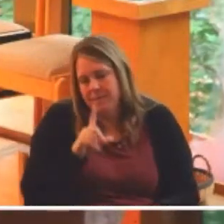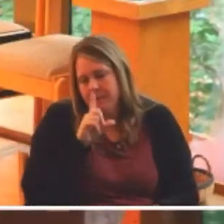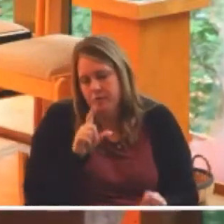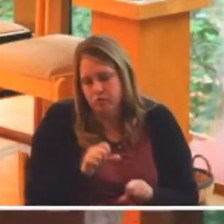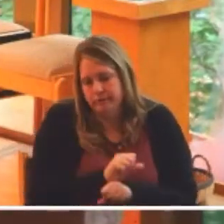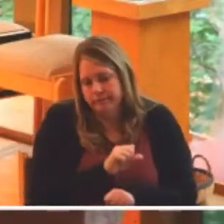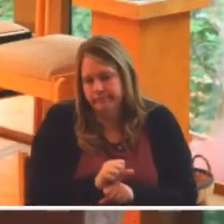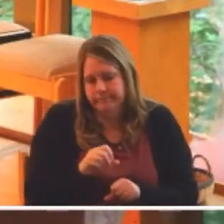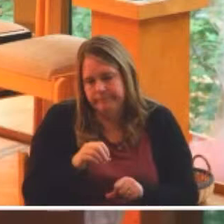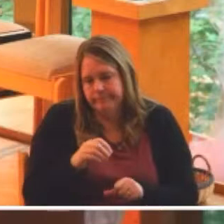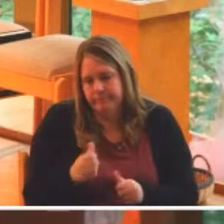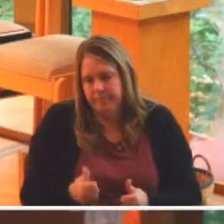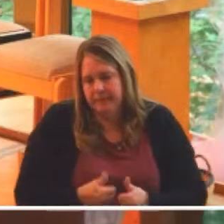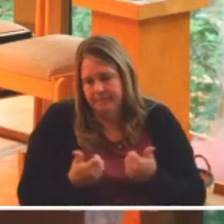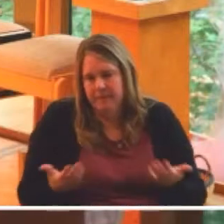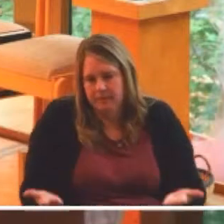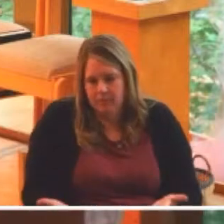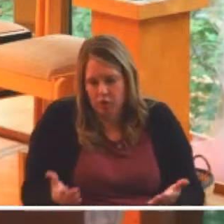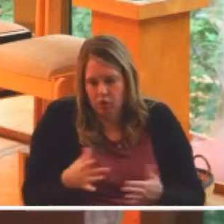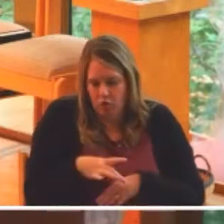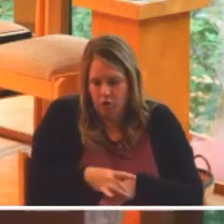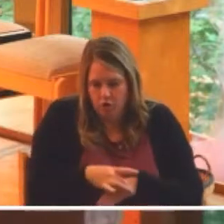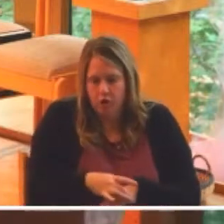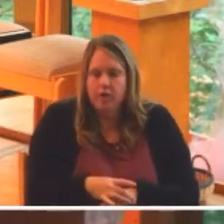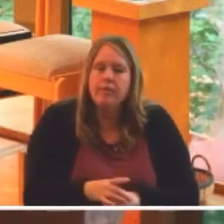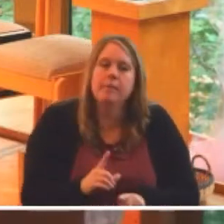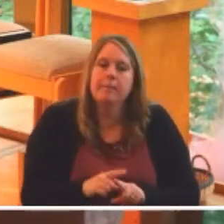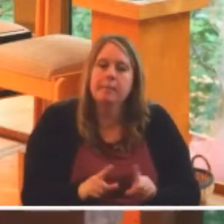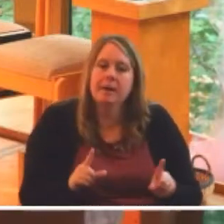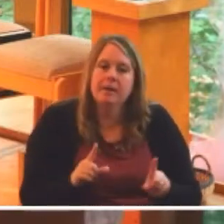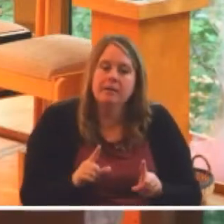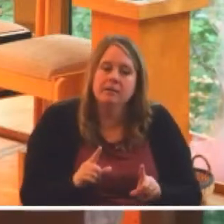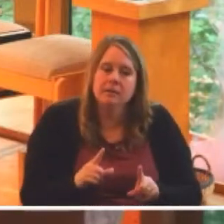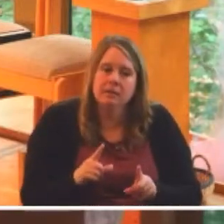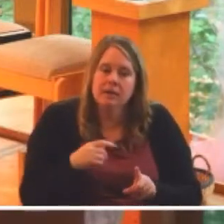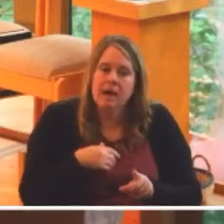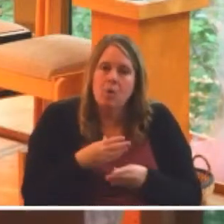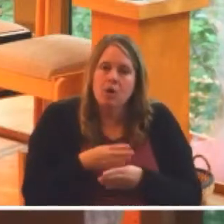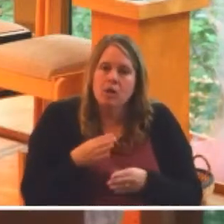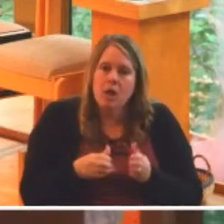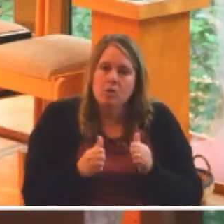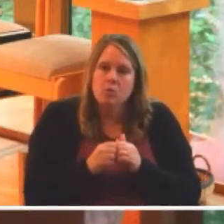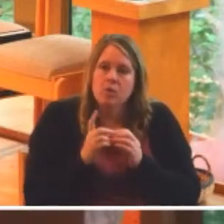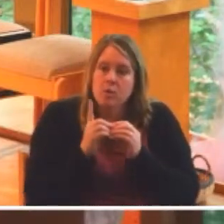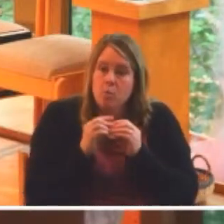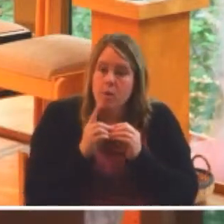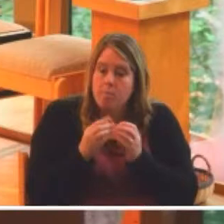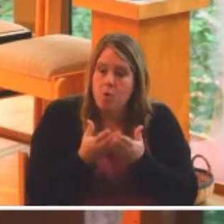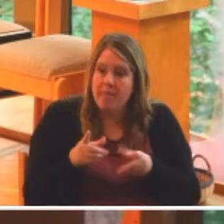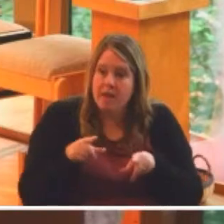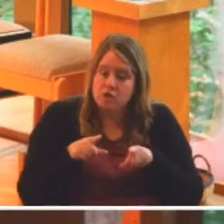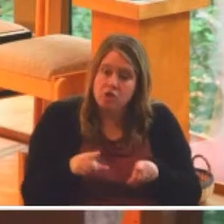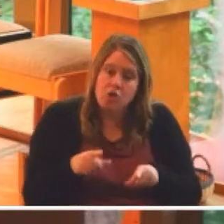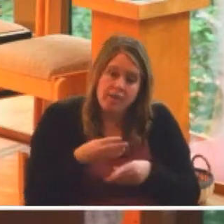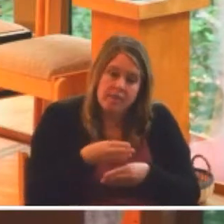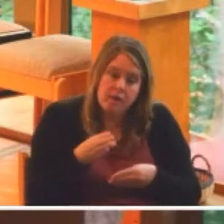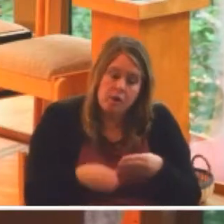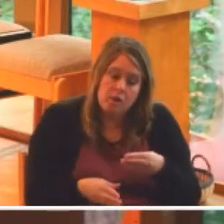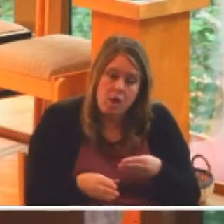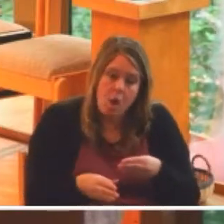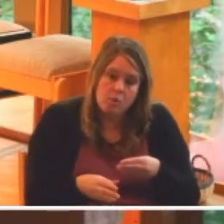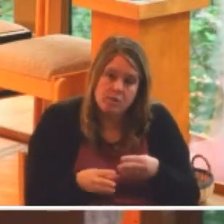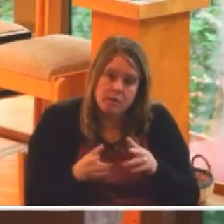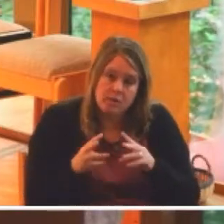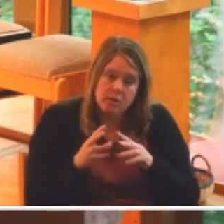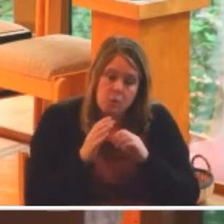So get as close as you can. I'll close with one more thing. During our closing worship at the Next Generation